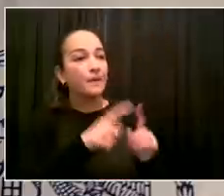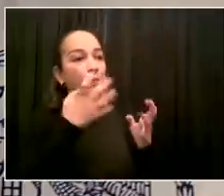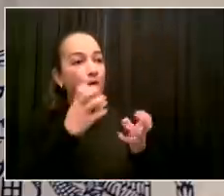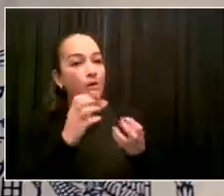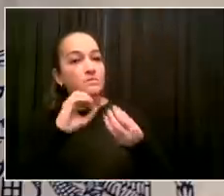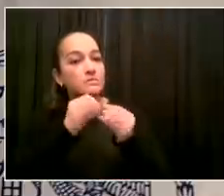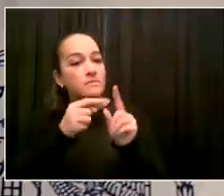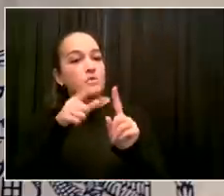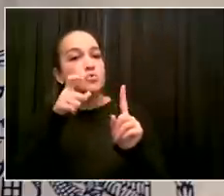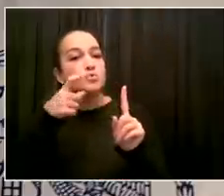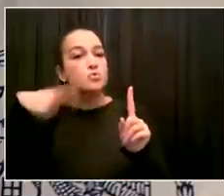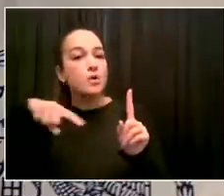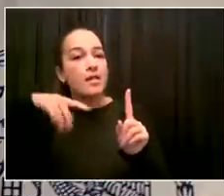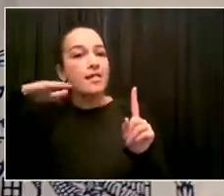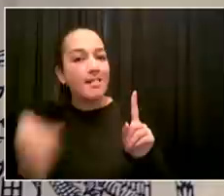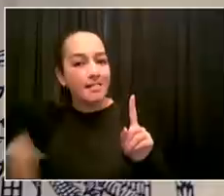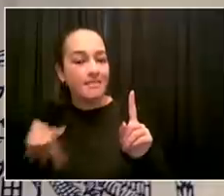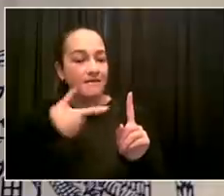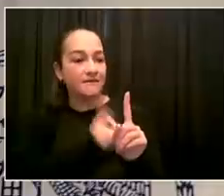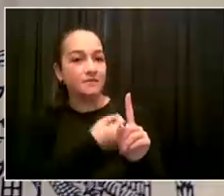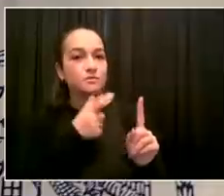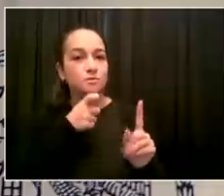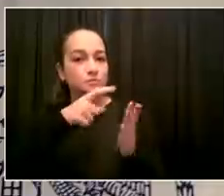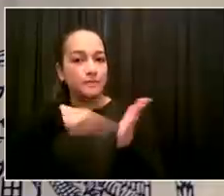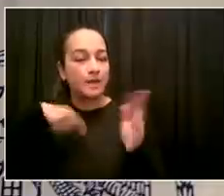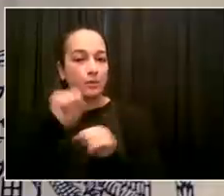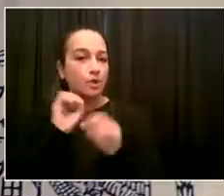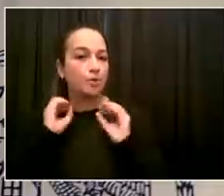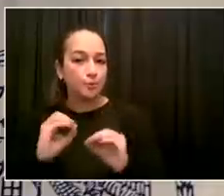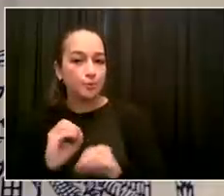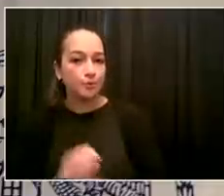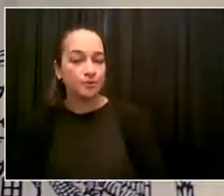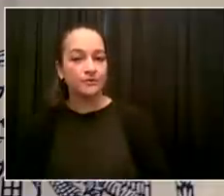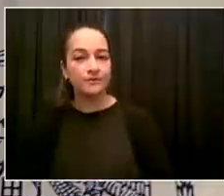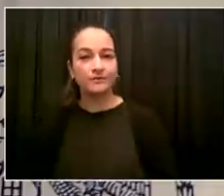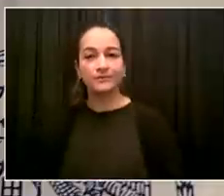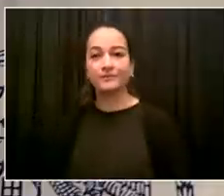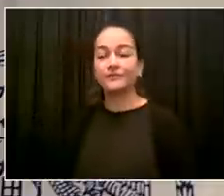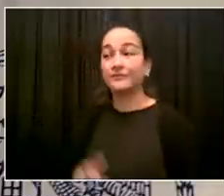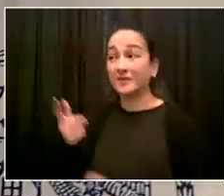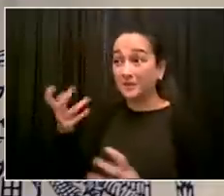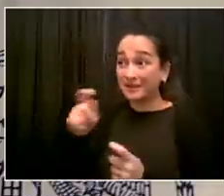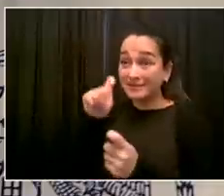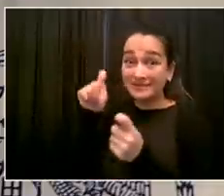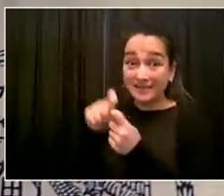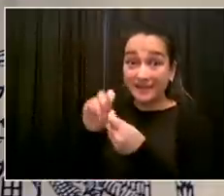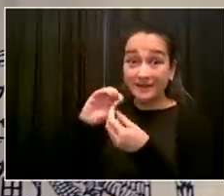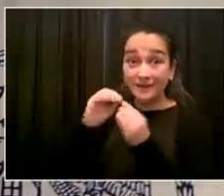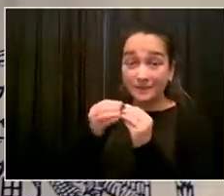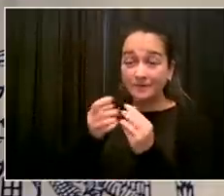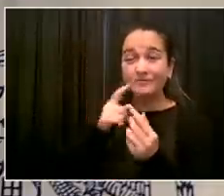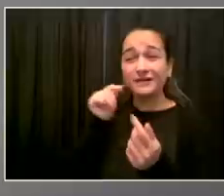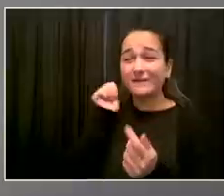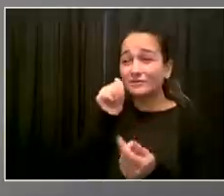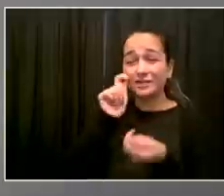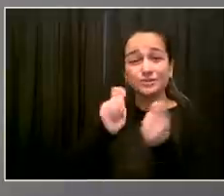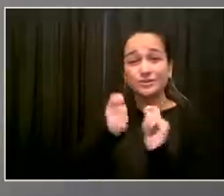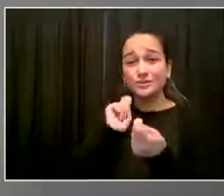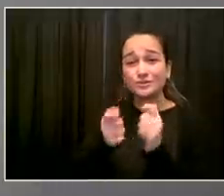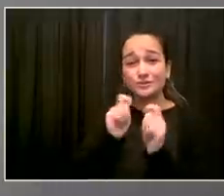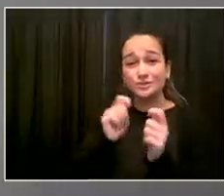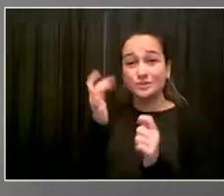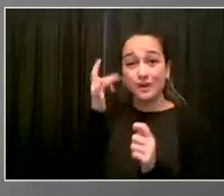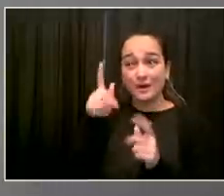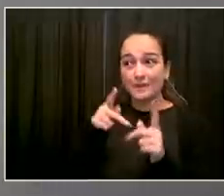it's changing, literally, as people are making decisions. But we can give you a little sense of universe. Mitch, what would you say? So,